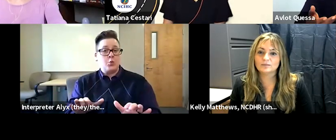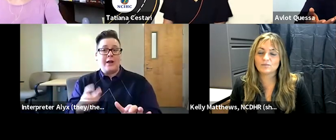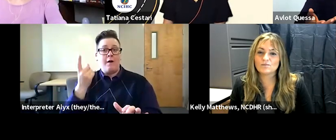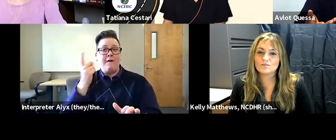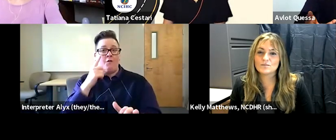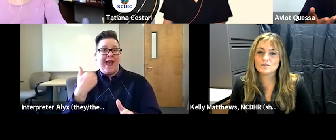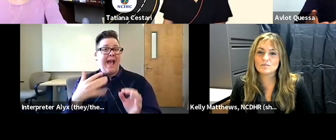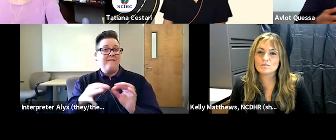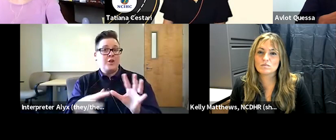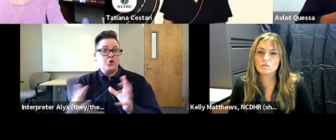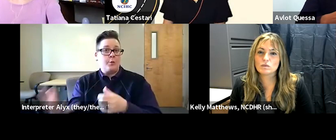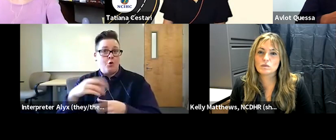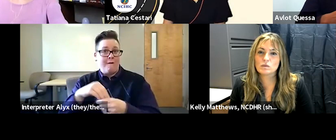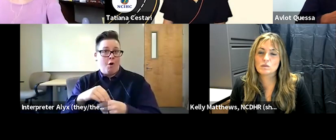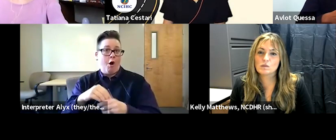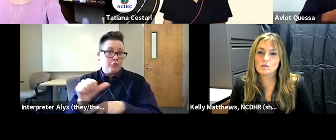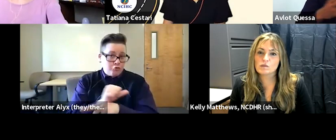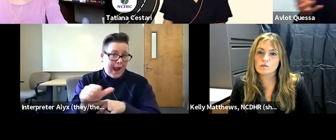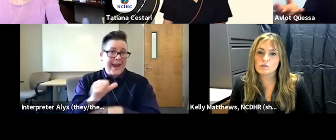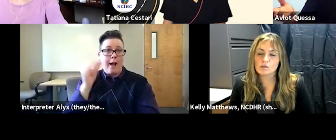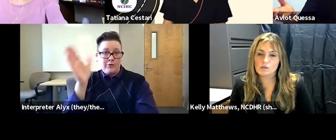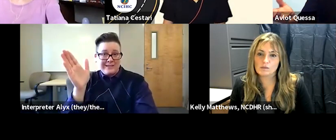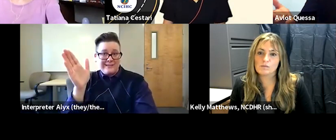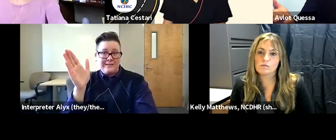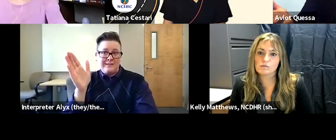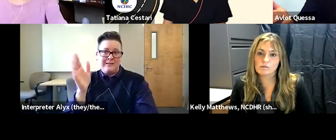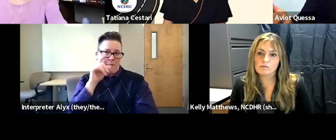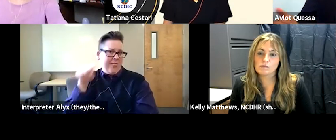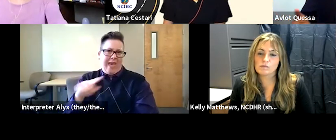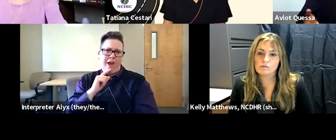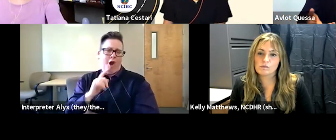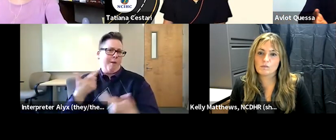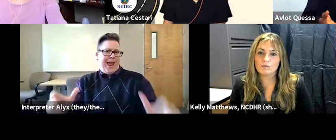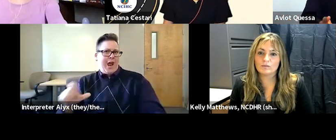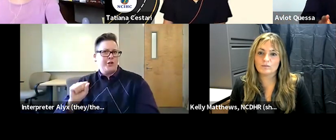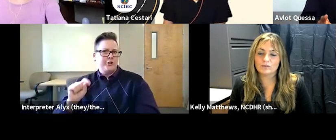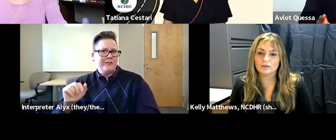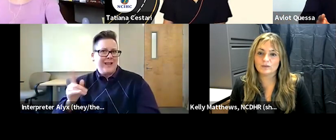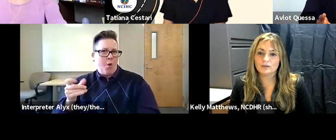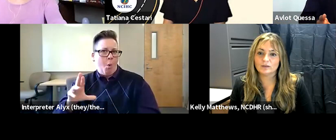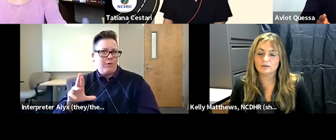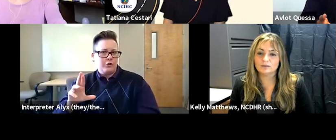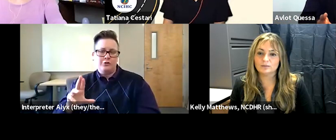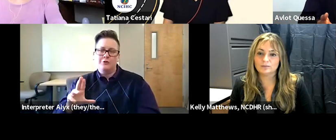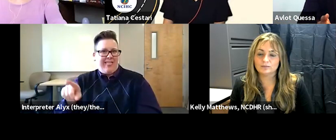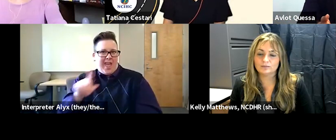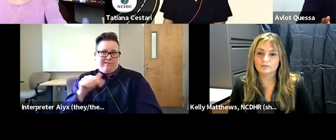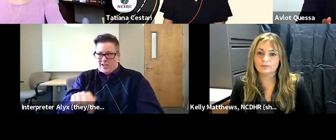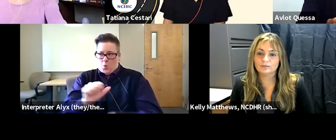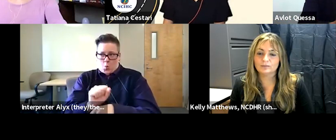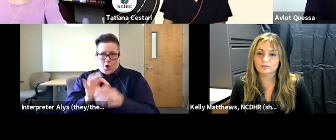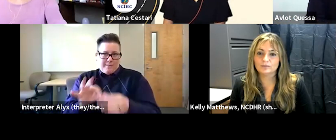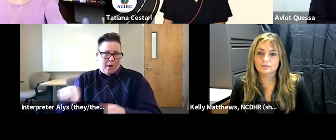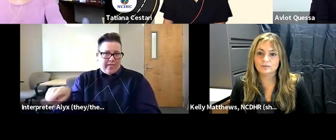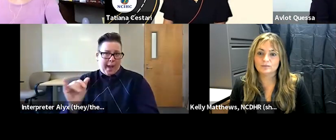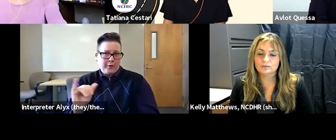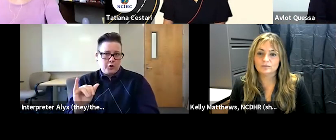involved in the training and presentations because they are major stakeholders this work is also about them and um you